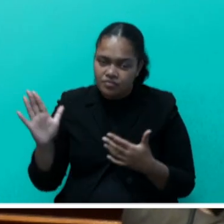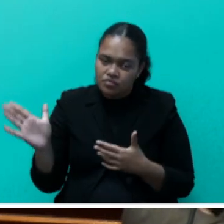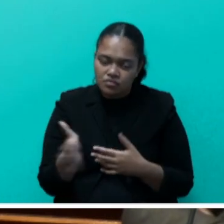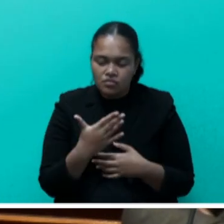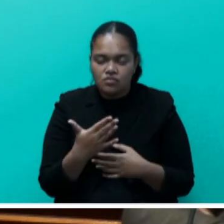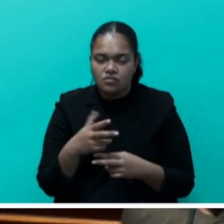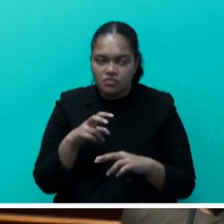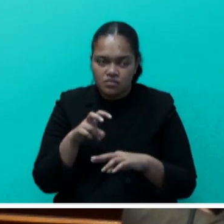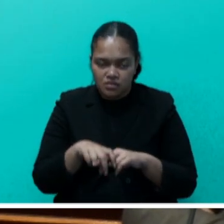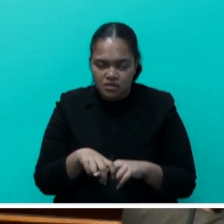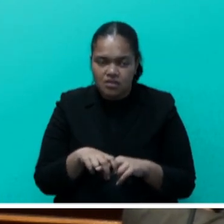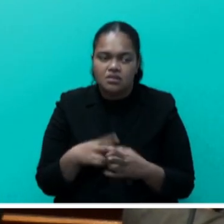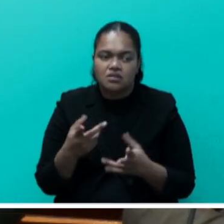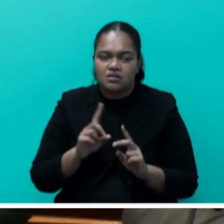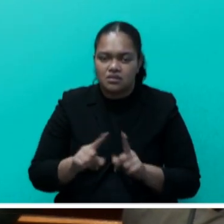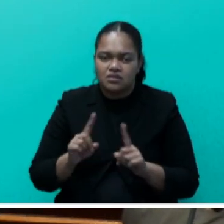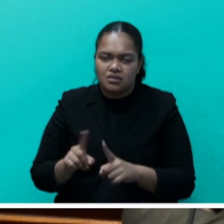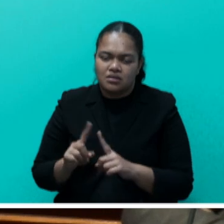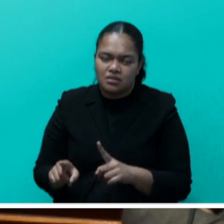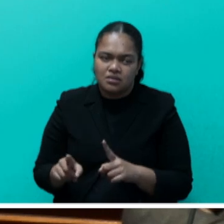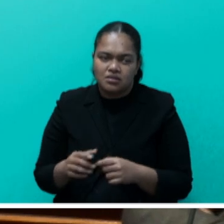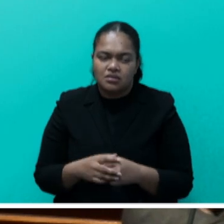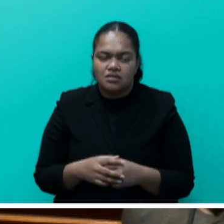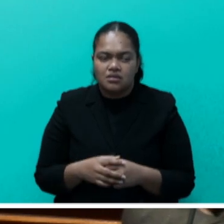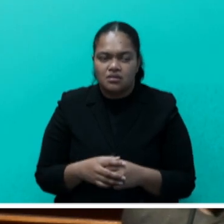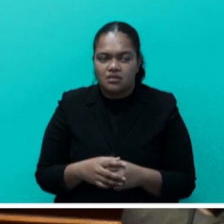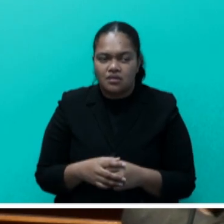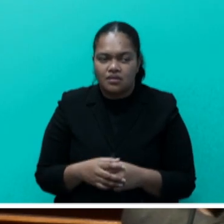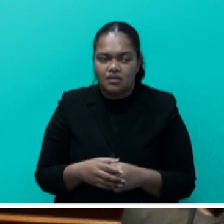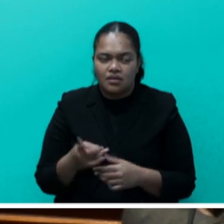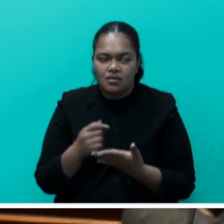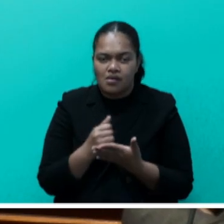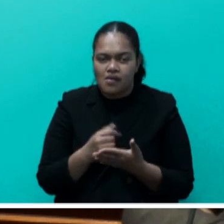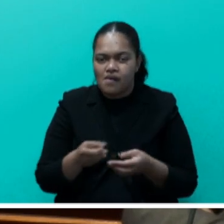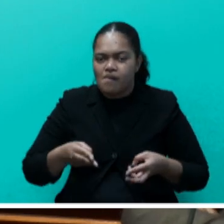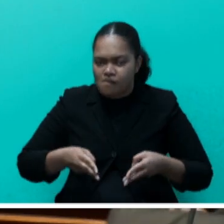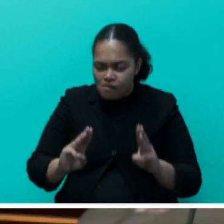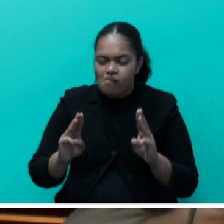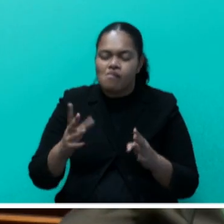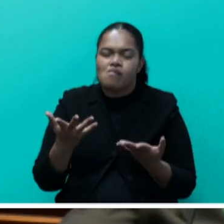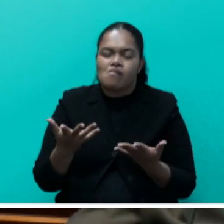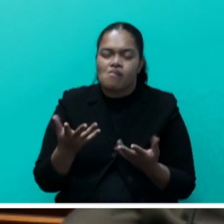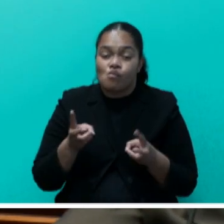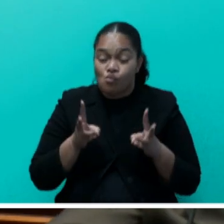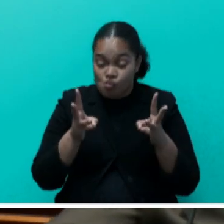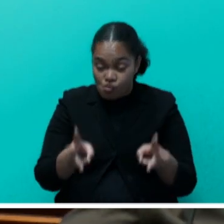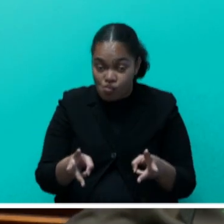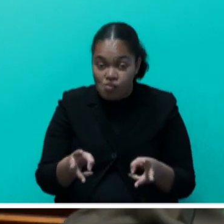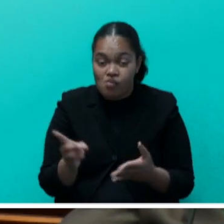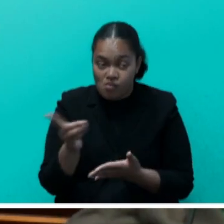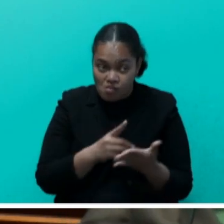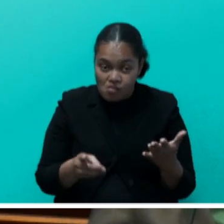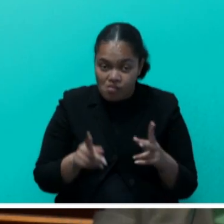value of the multi-dimensional vulnerability and index, a methodology designed to provide a more comprehensive